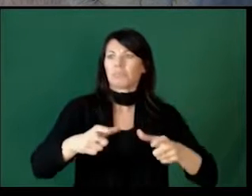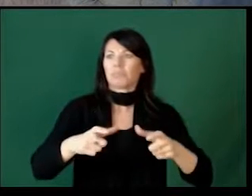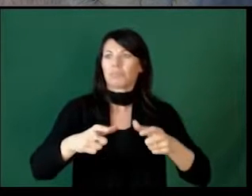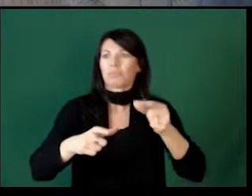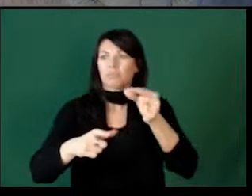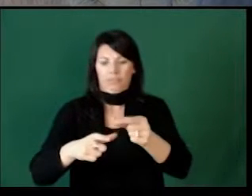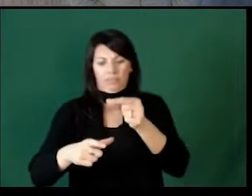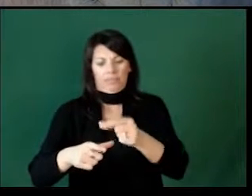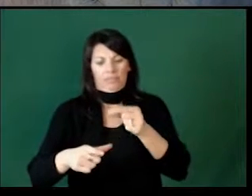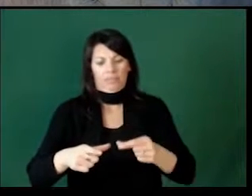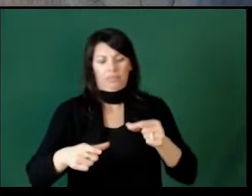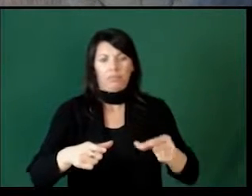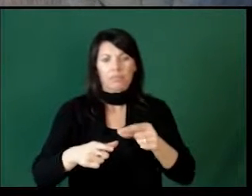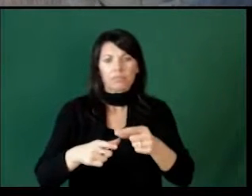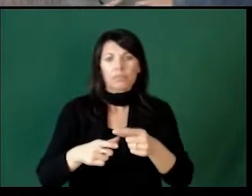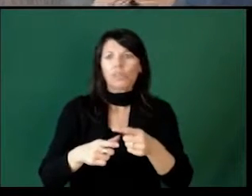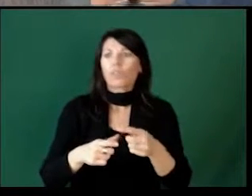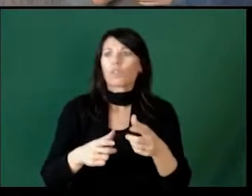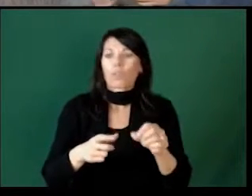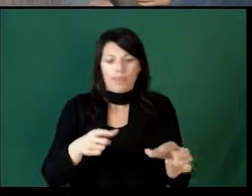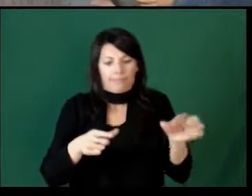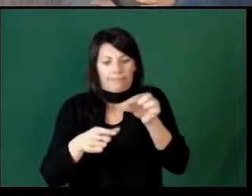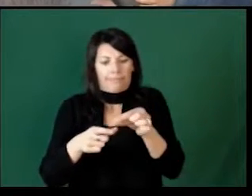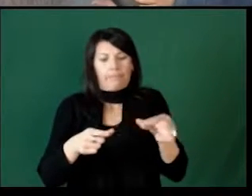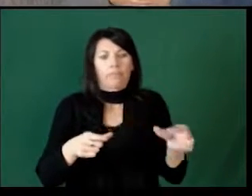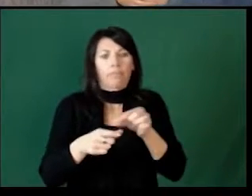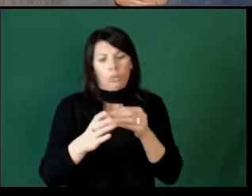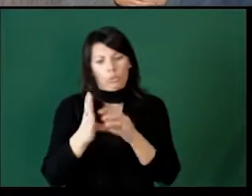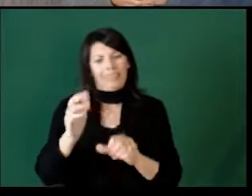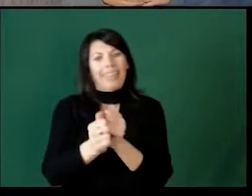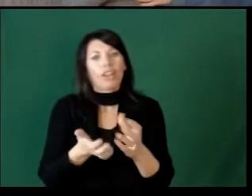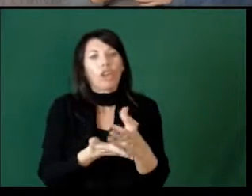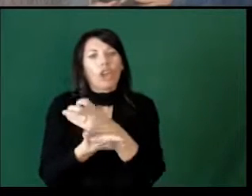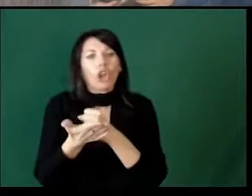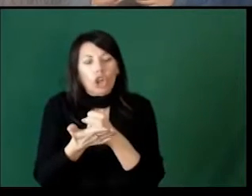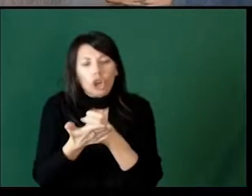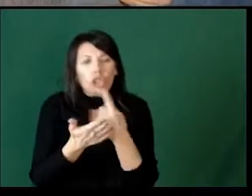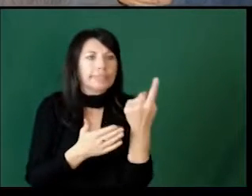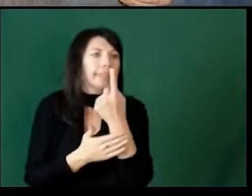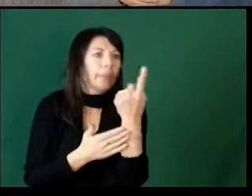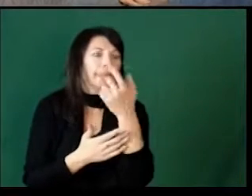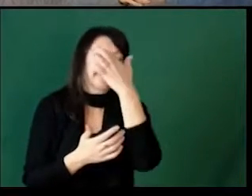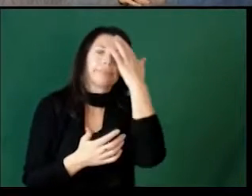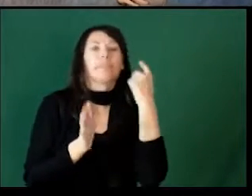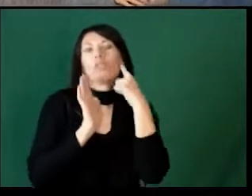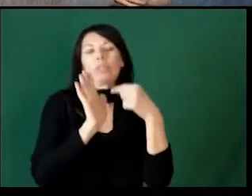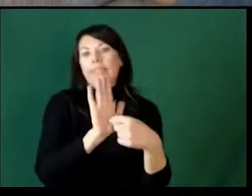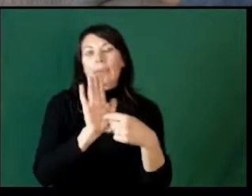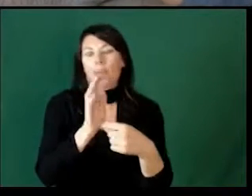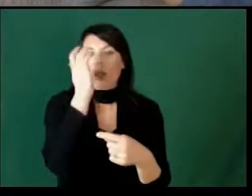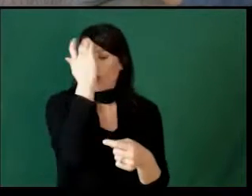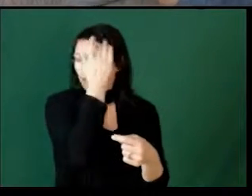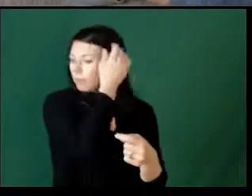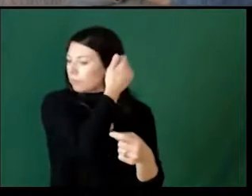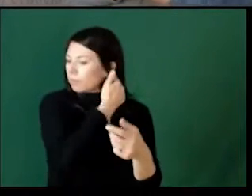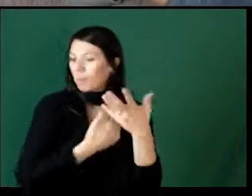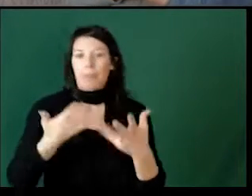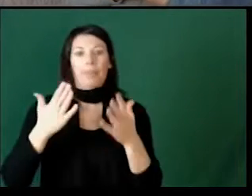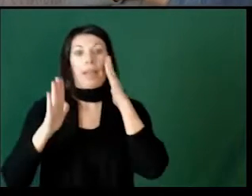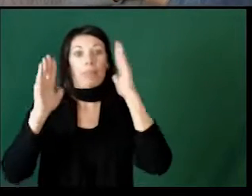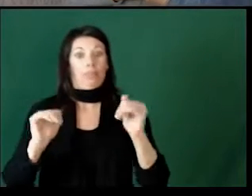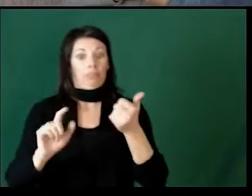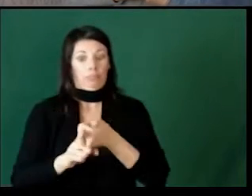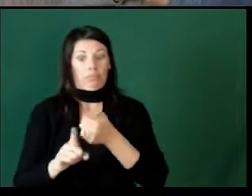pieces of large sequence that a student can earn. When the student earns something for, let's say the behavior